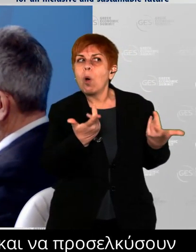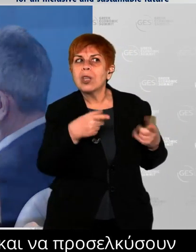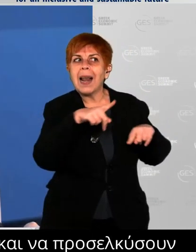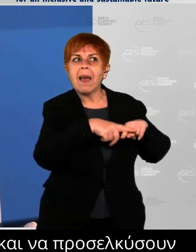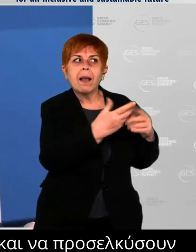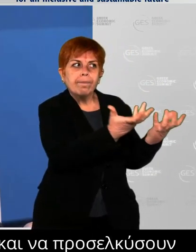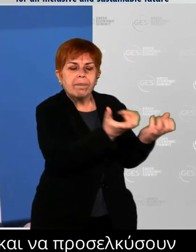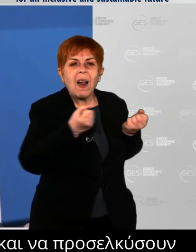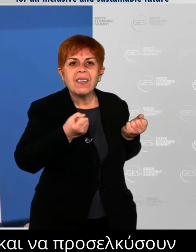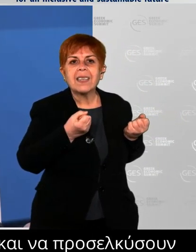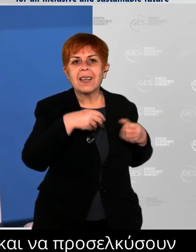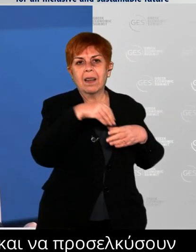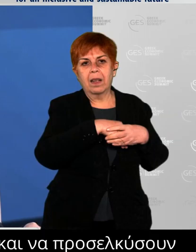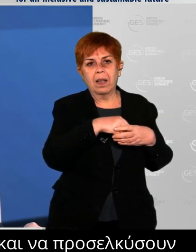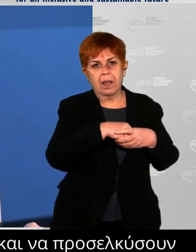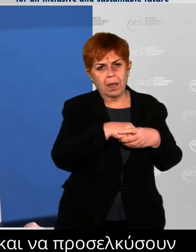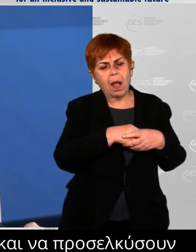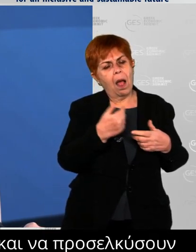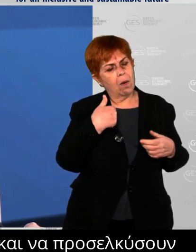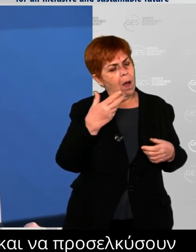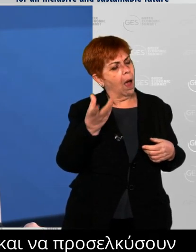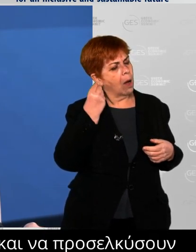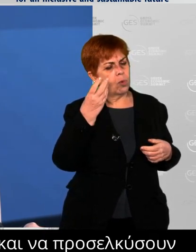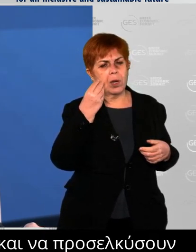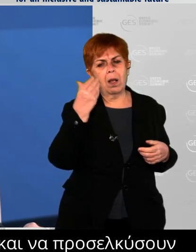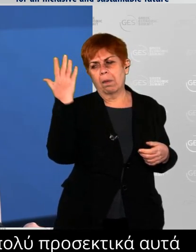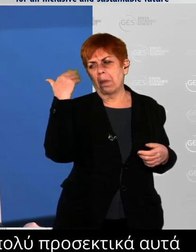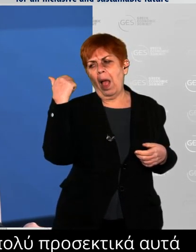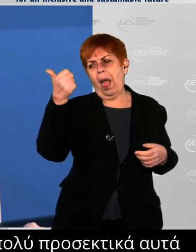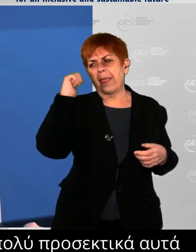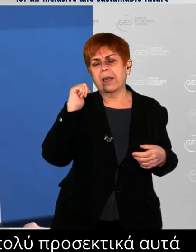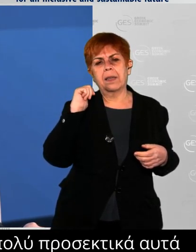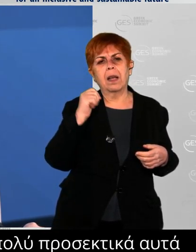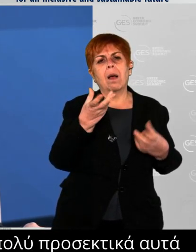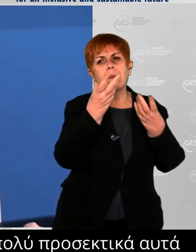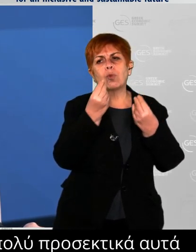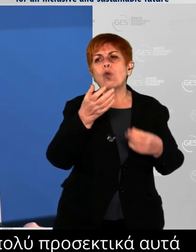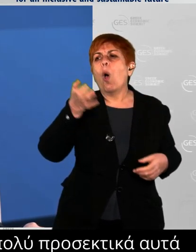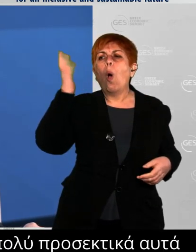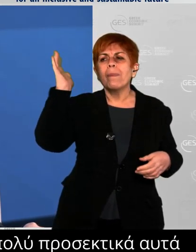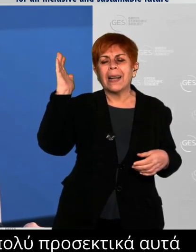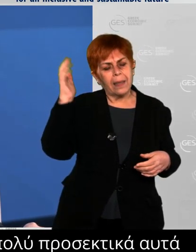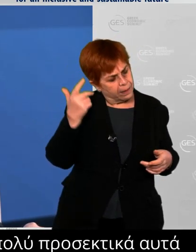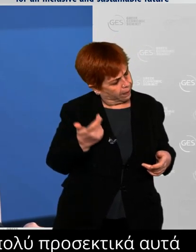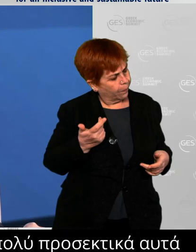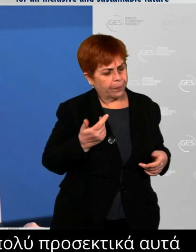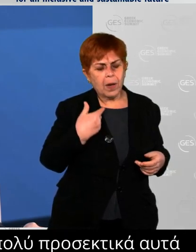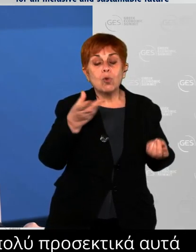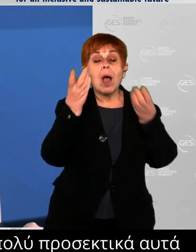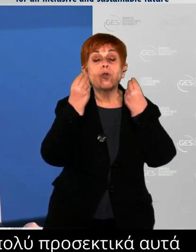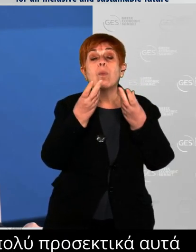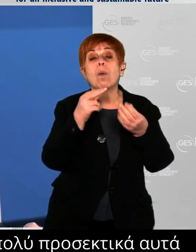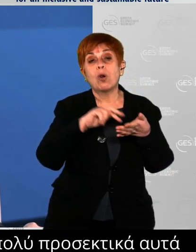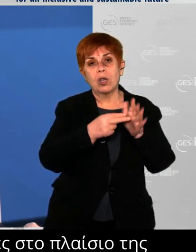and Andy Zemanides said at this summit yesterday. And I thought Mike was exactly right when he